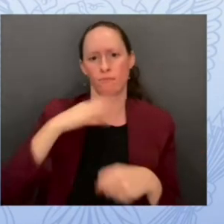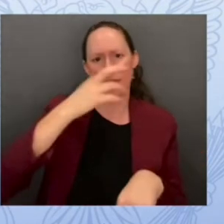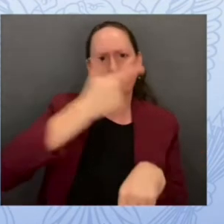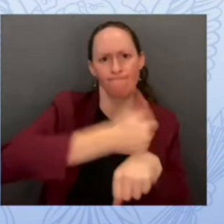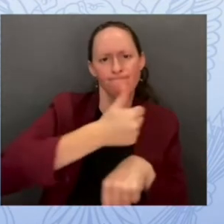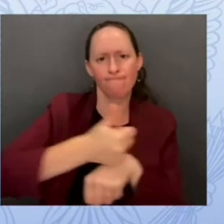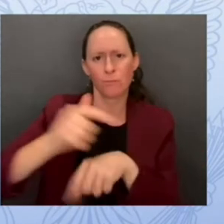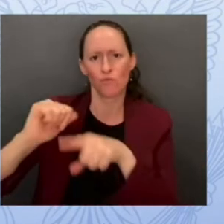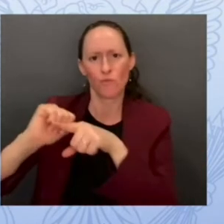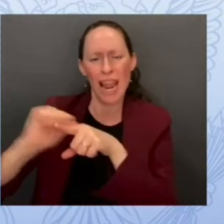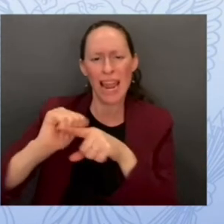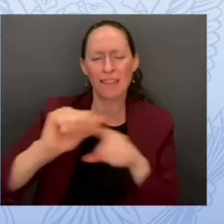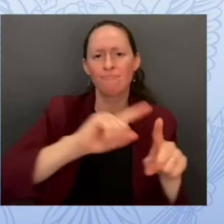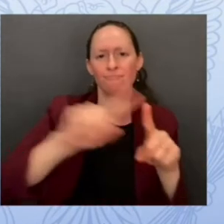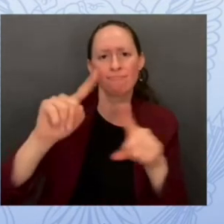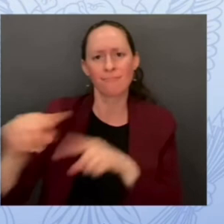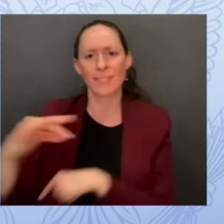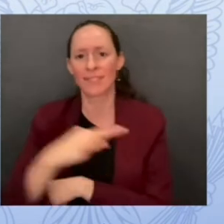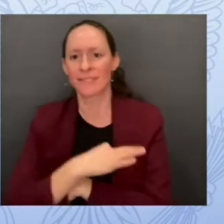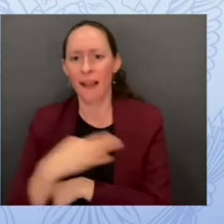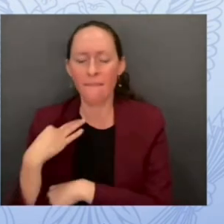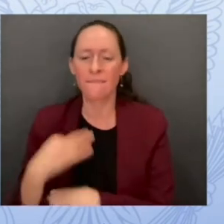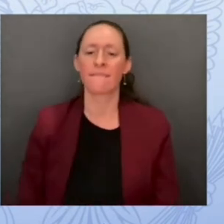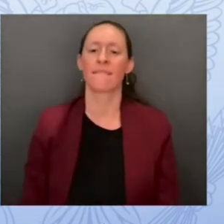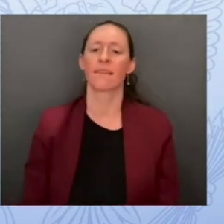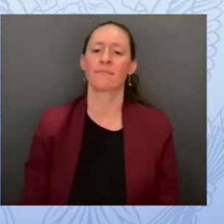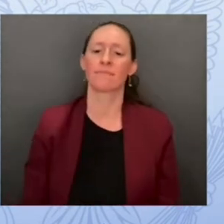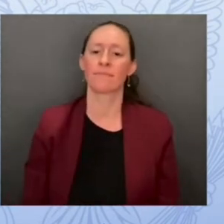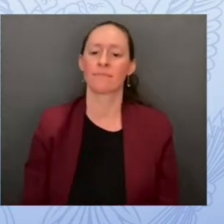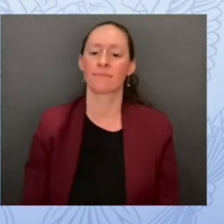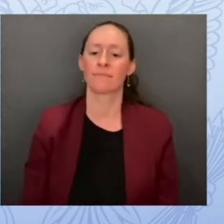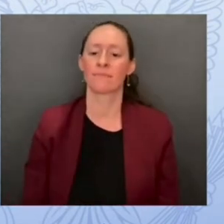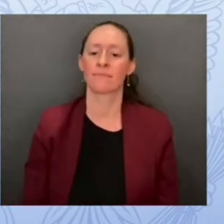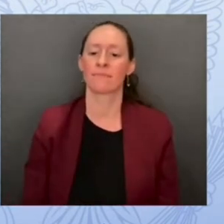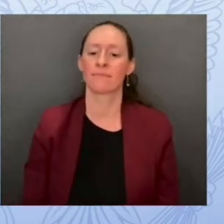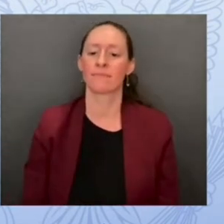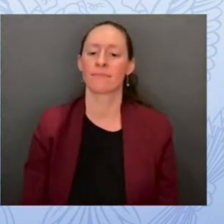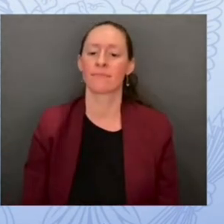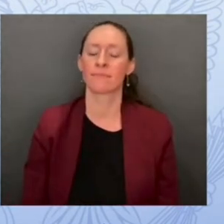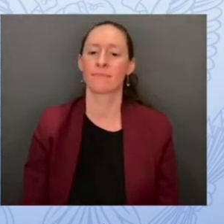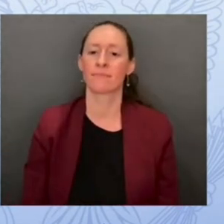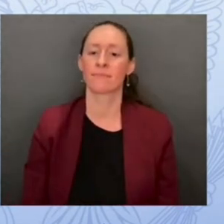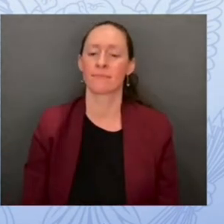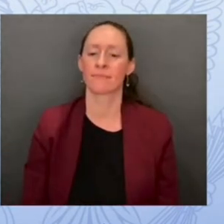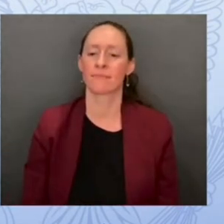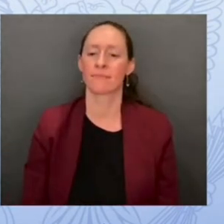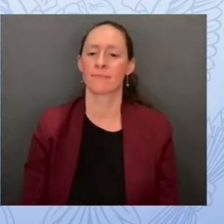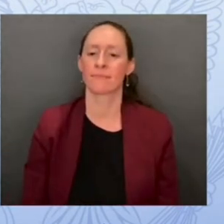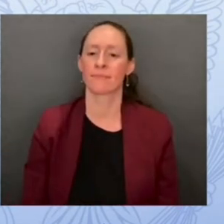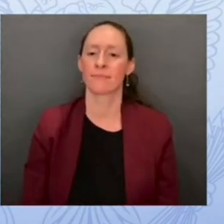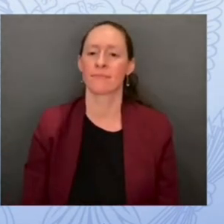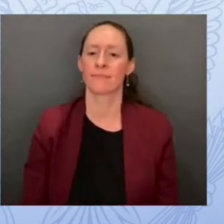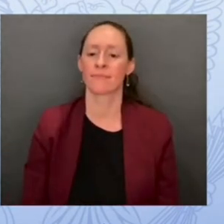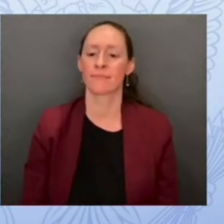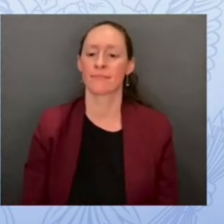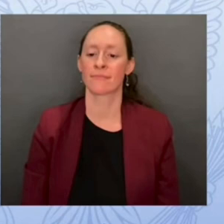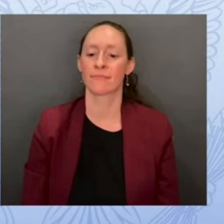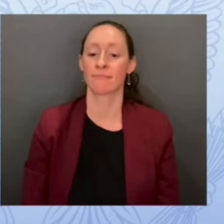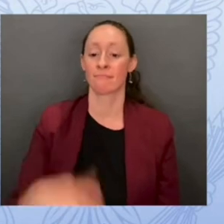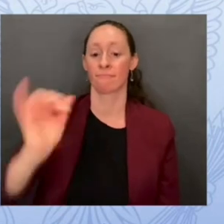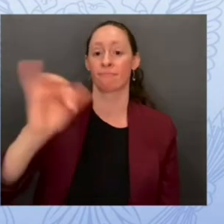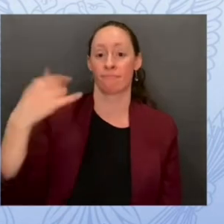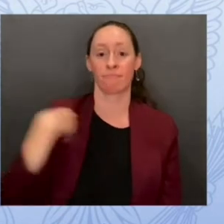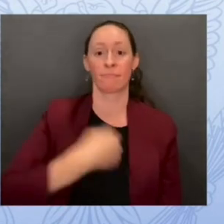management and protection but we had also began work with private sector entities in ensuring that